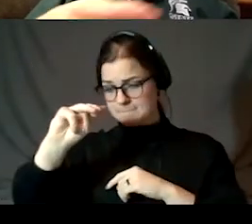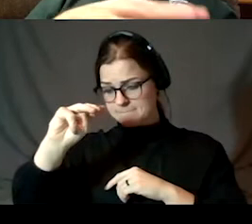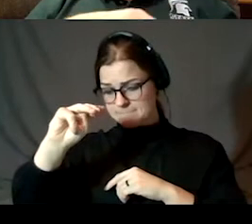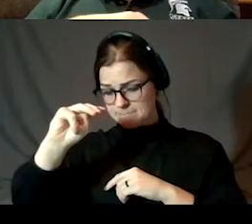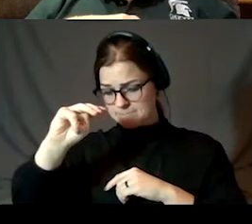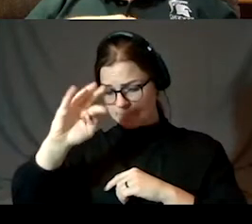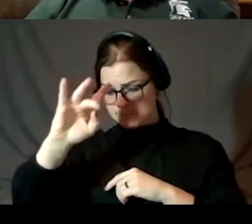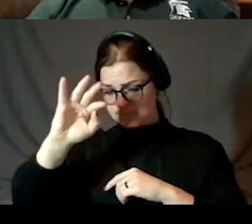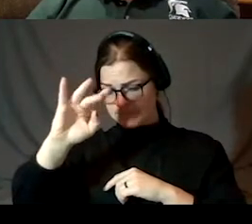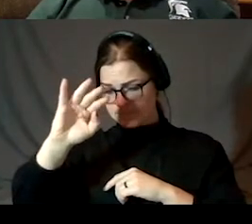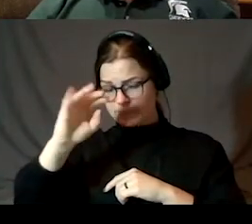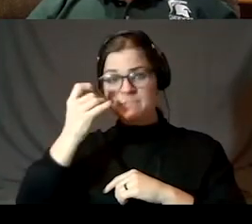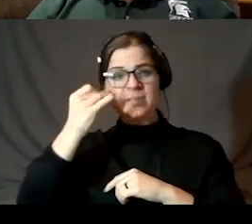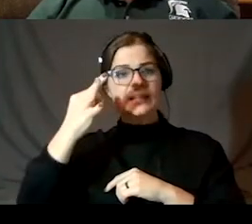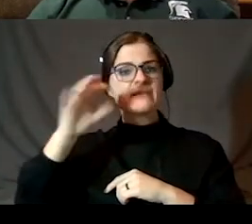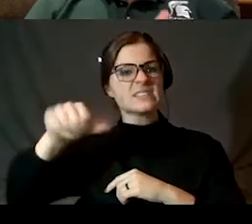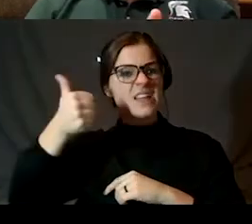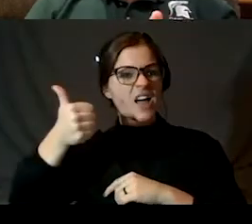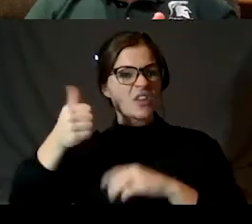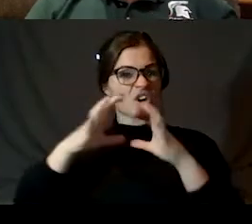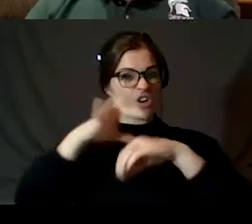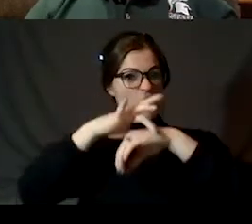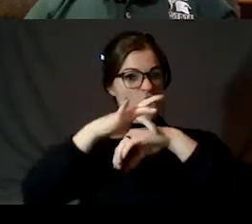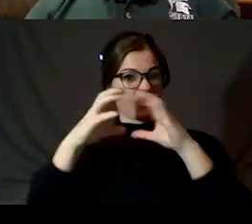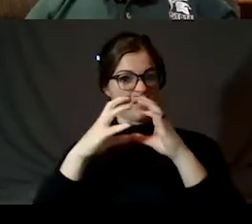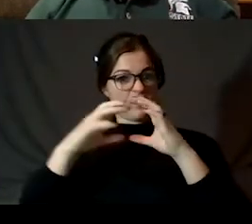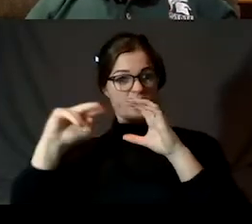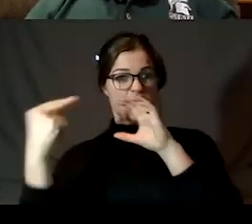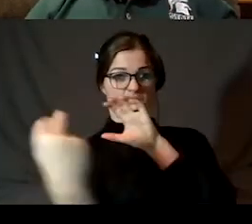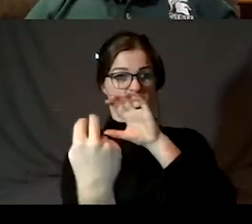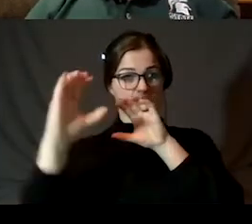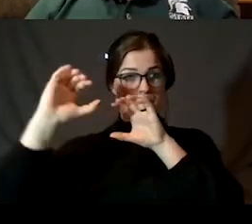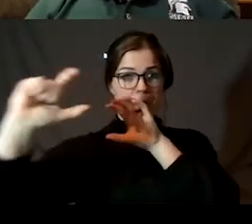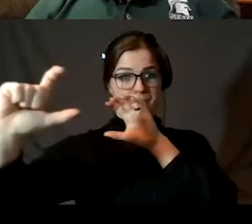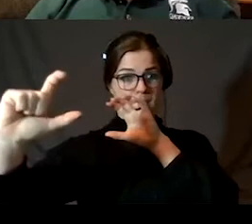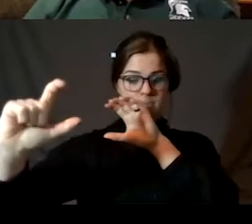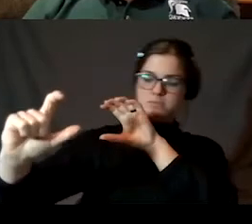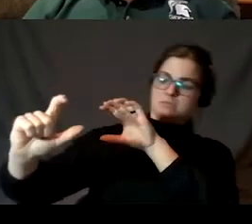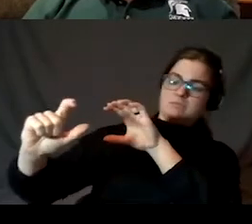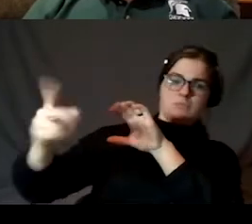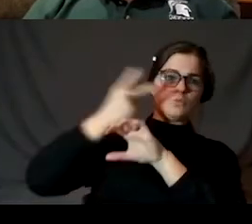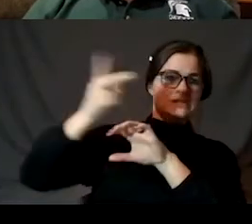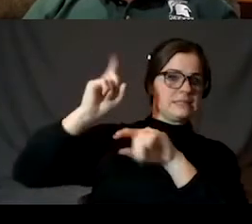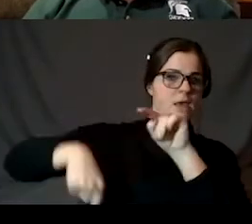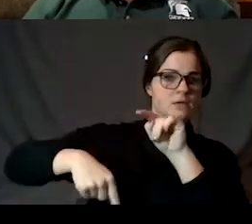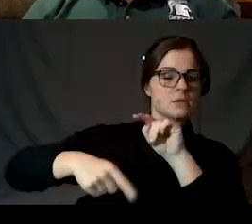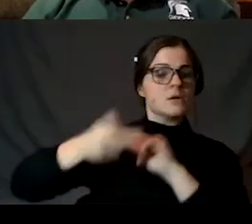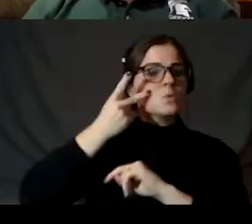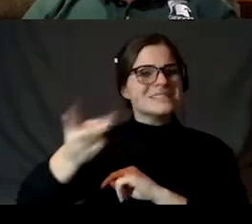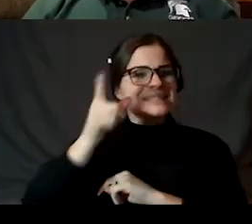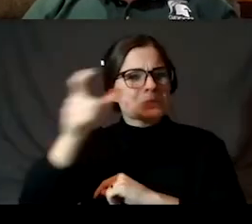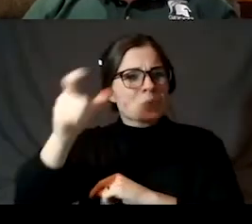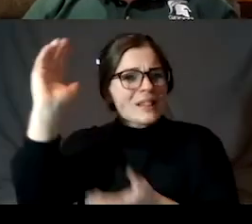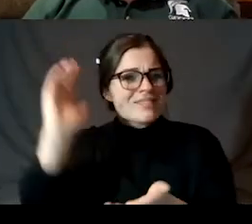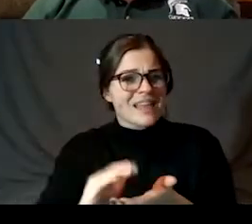and if it's on the other side of the earth, we don't see it. And we see the moon maybe a little bit less because when the moon is really close to